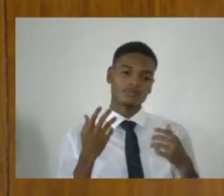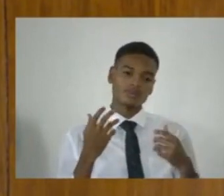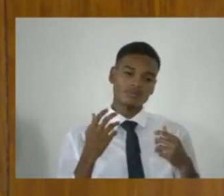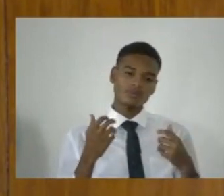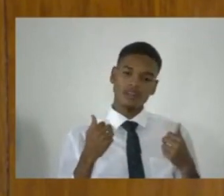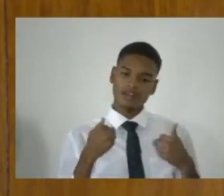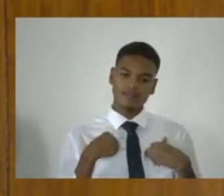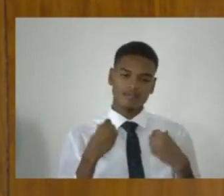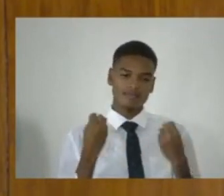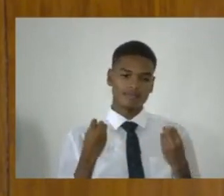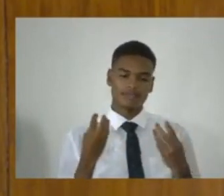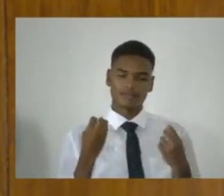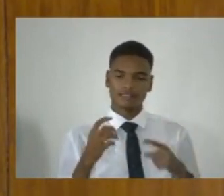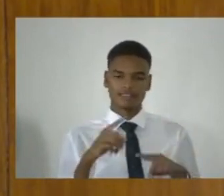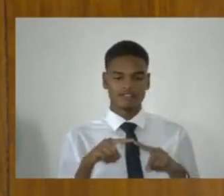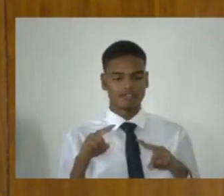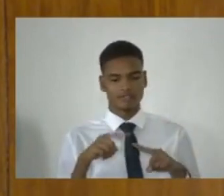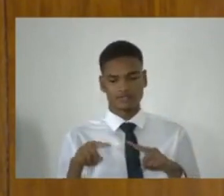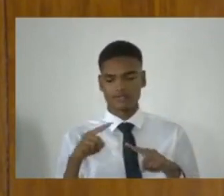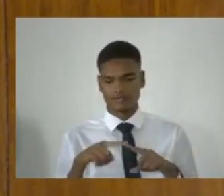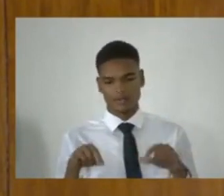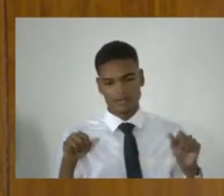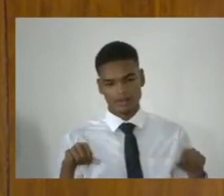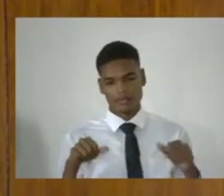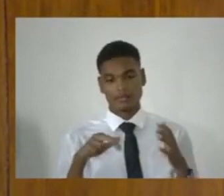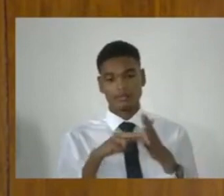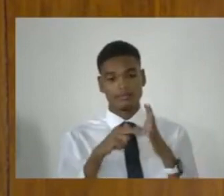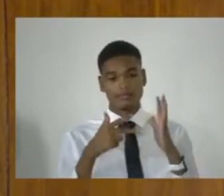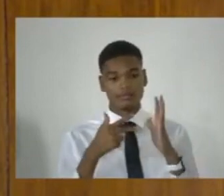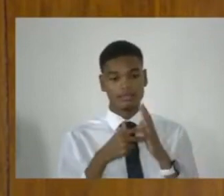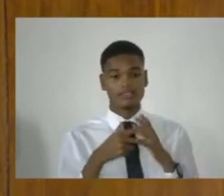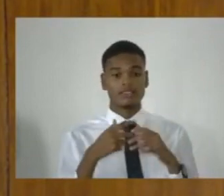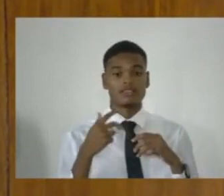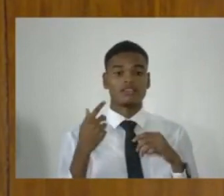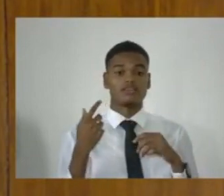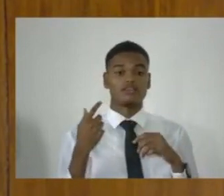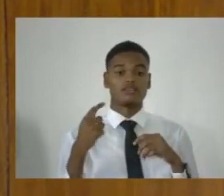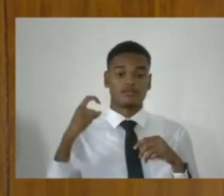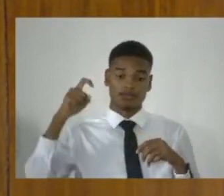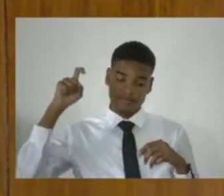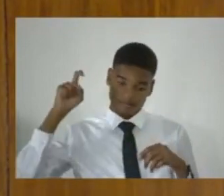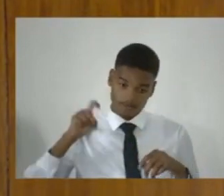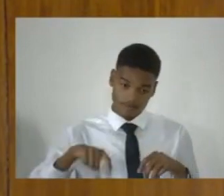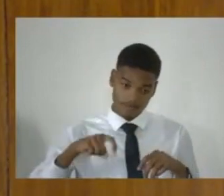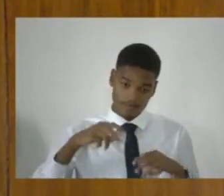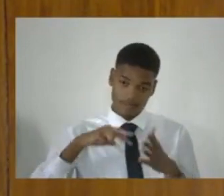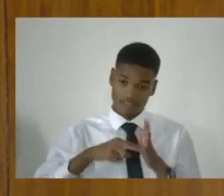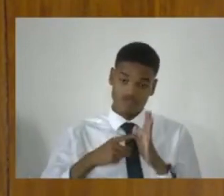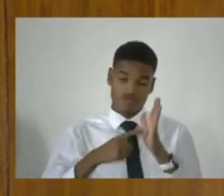are very wide-ranging, which means that the mandatory life sentence